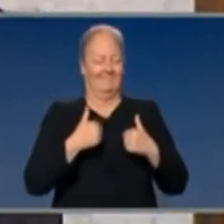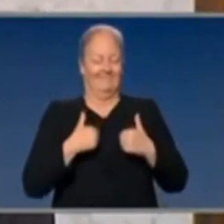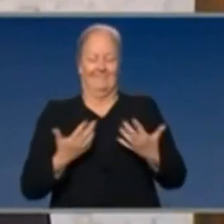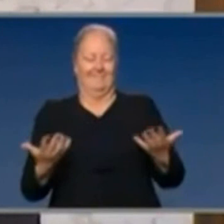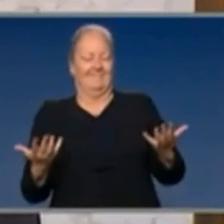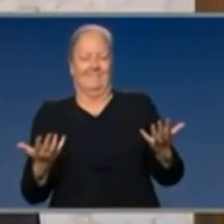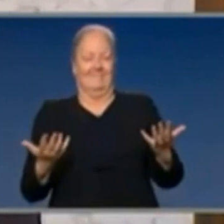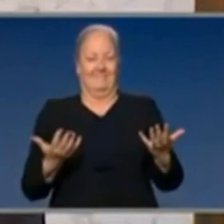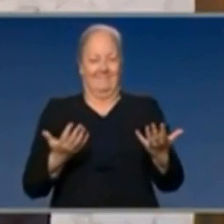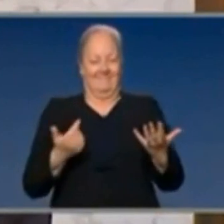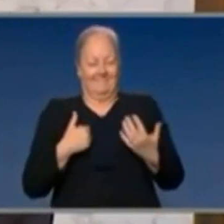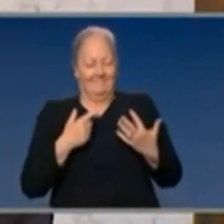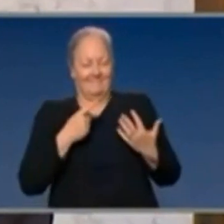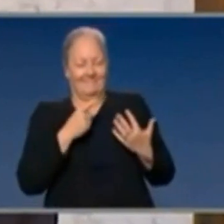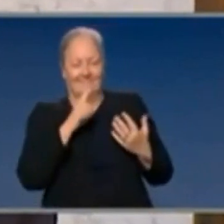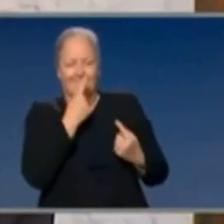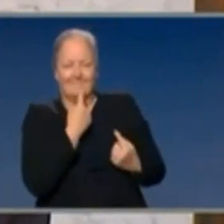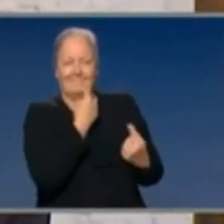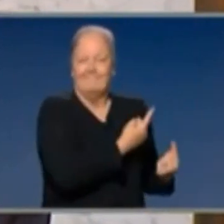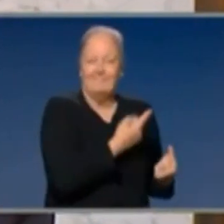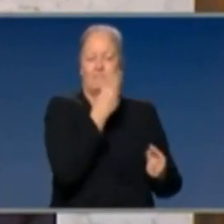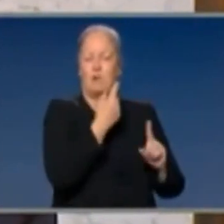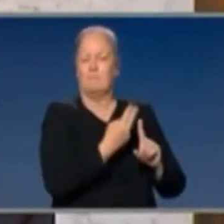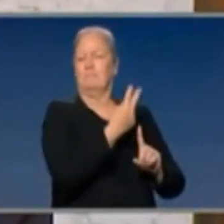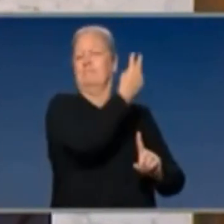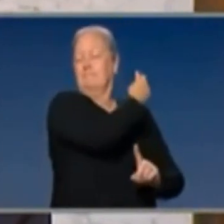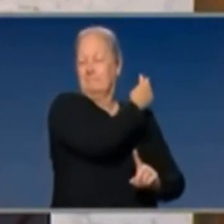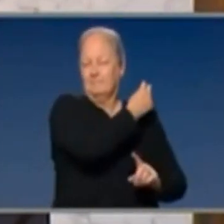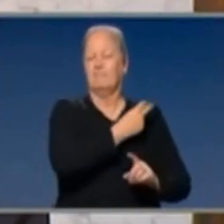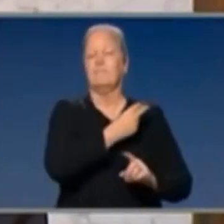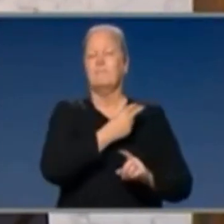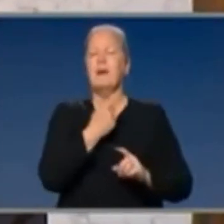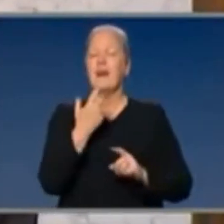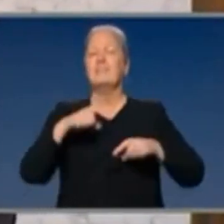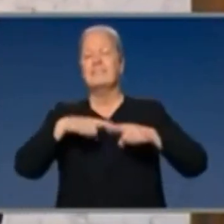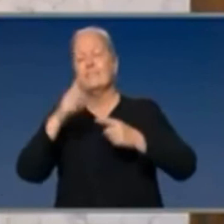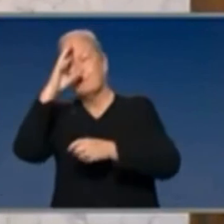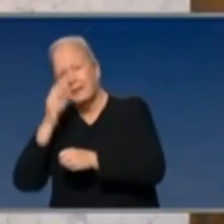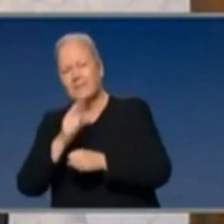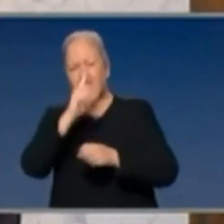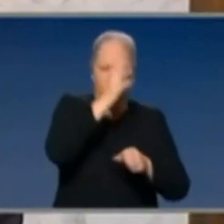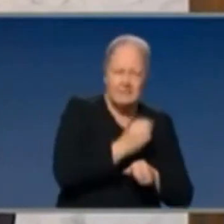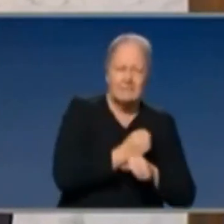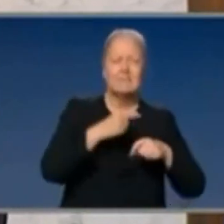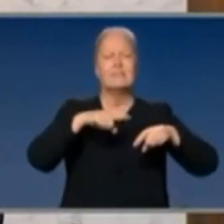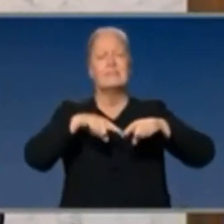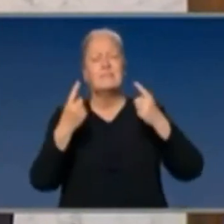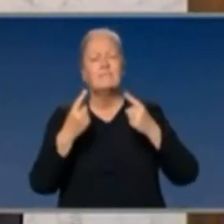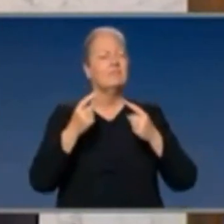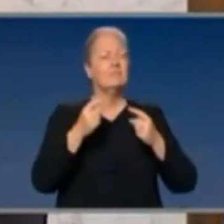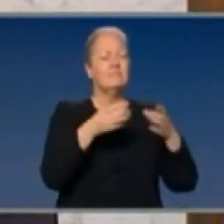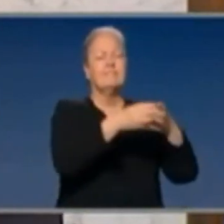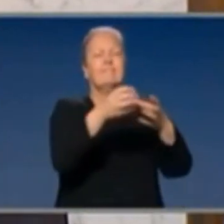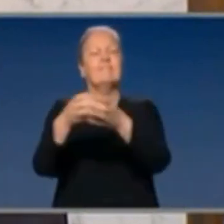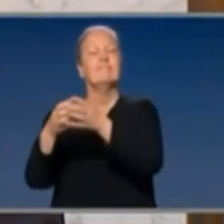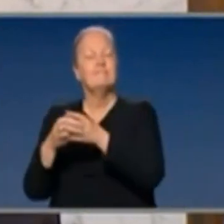role to address. But I know that there are differing views within the theological community and they are moving on that. But I'm